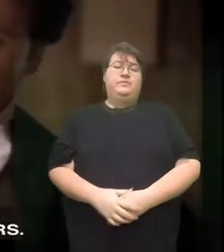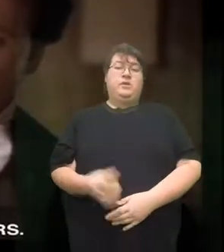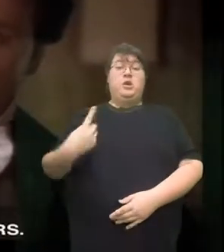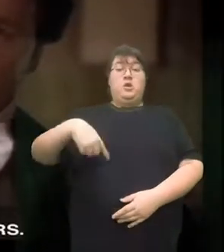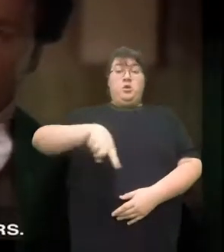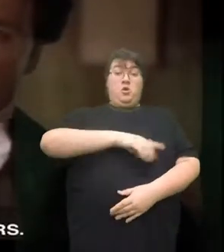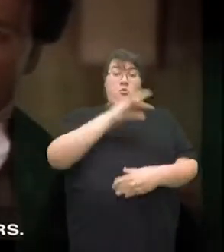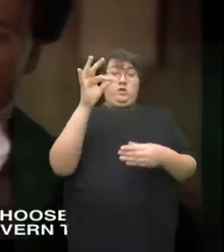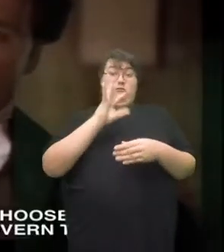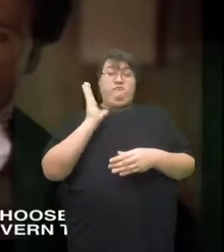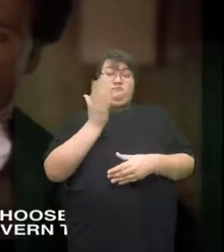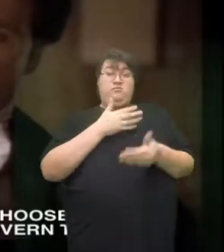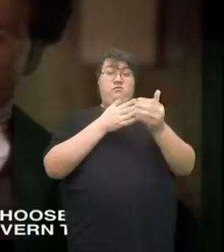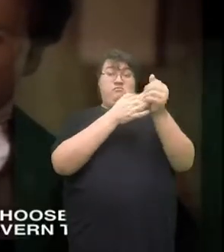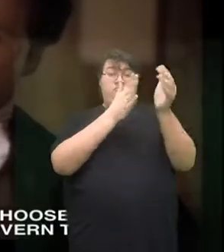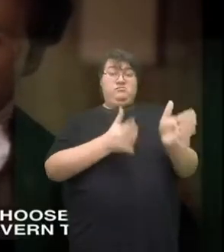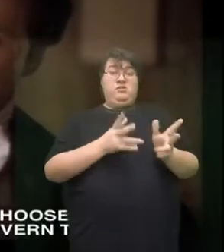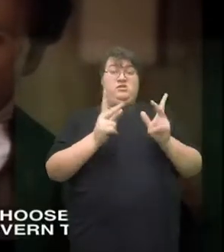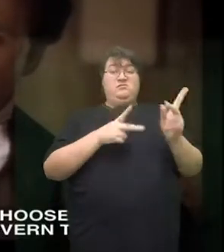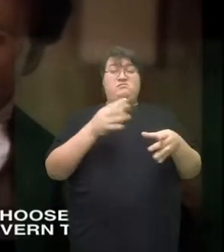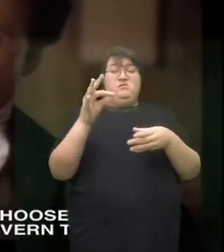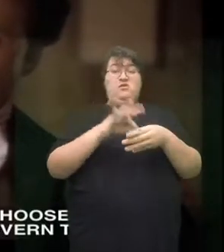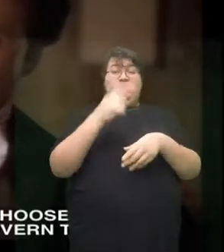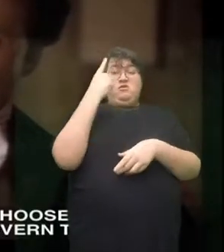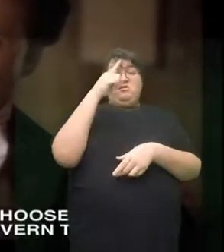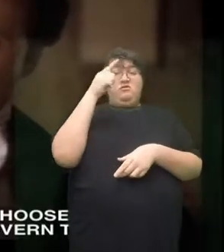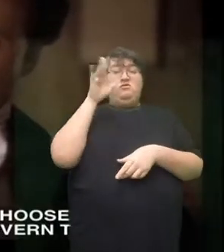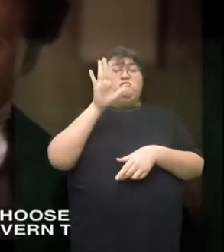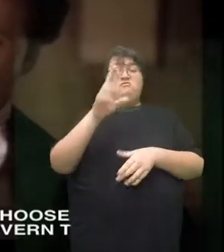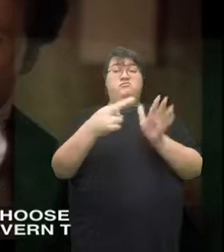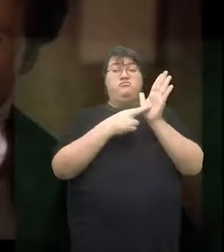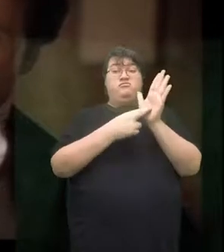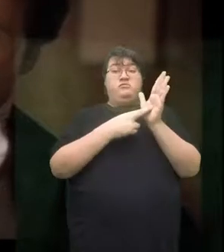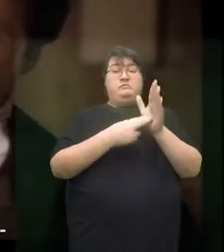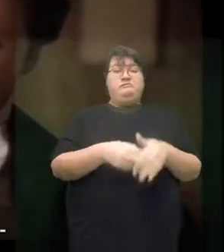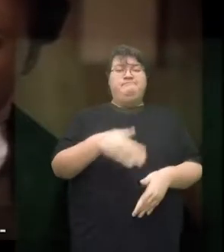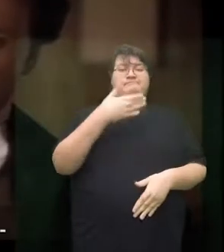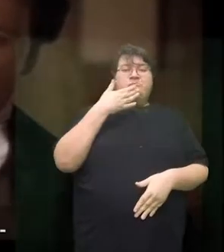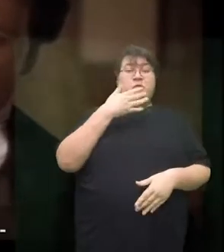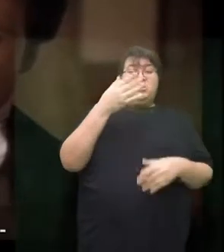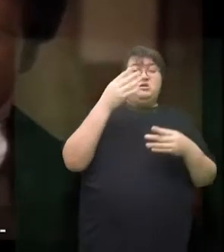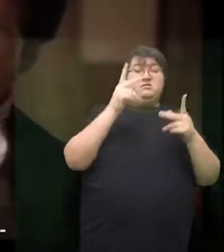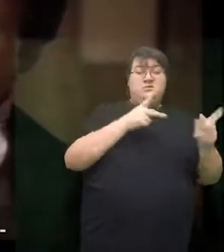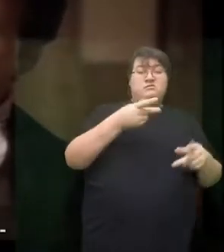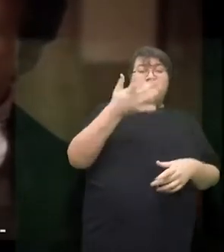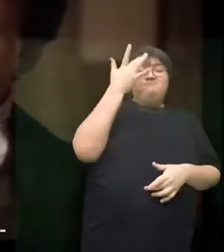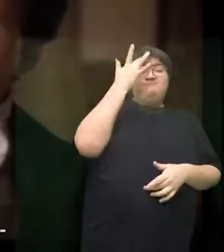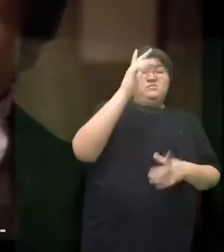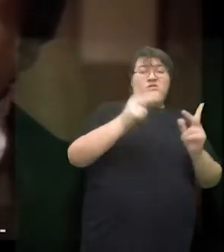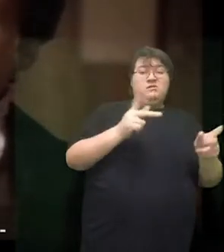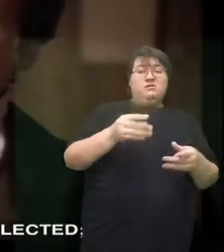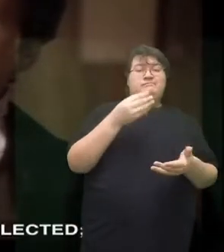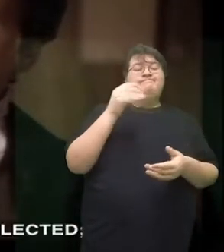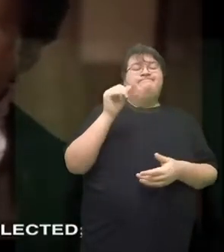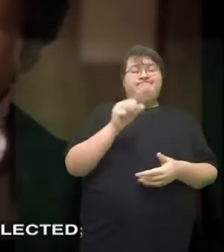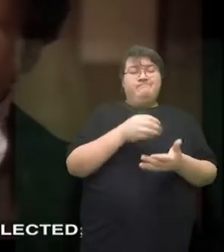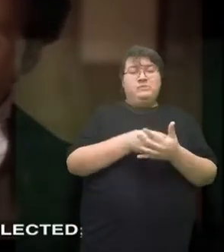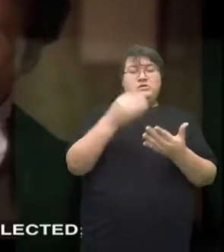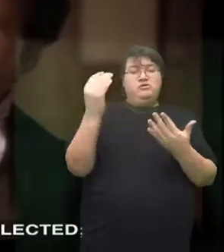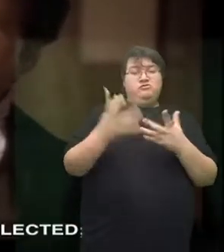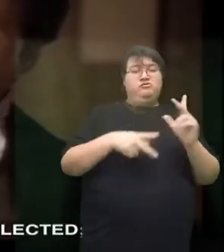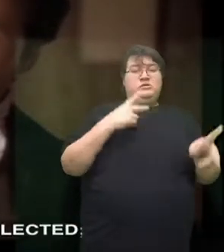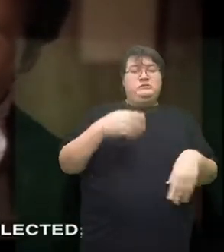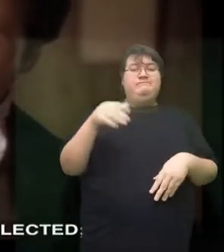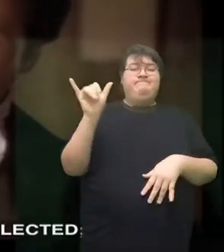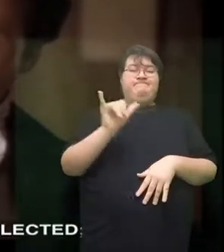sir, we elect our leaders. The people are free to choose whomever they please to govern them. Good people, smart people, yes, even rich